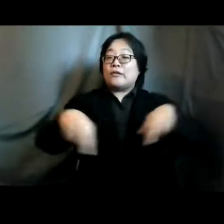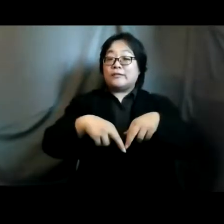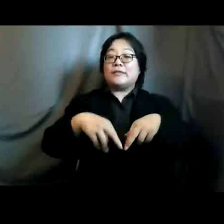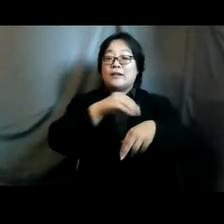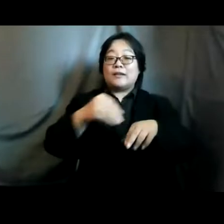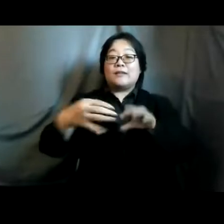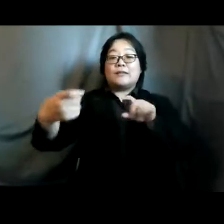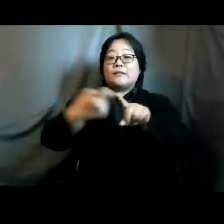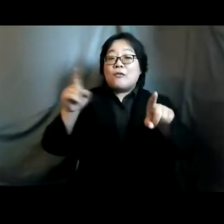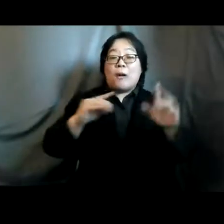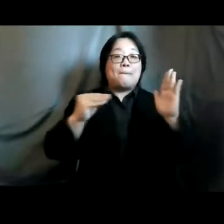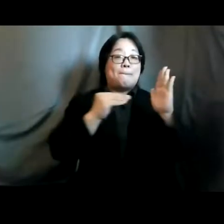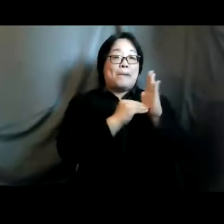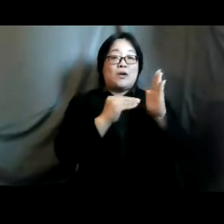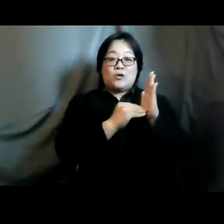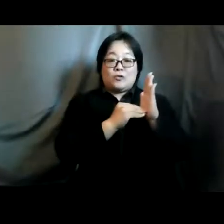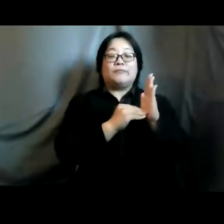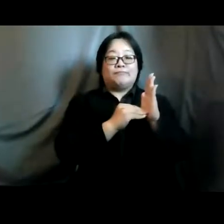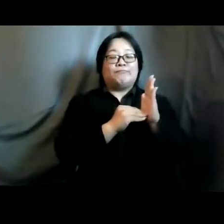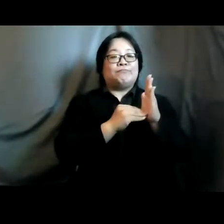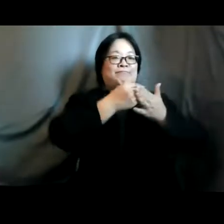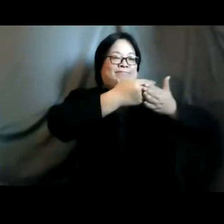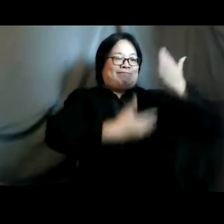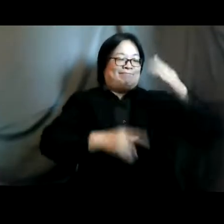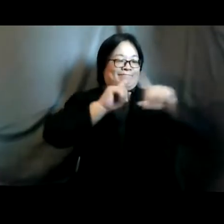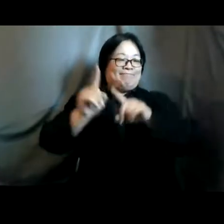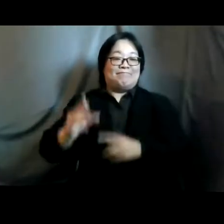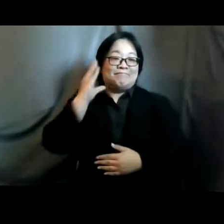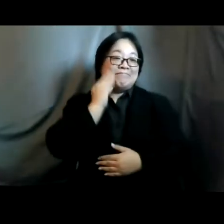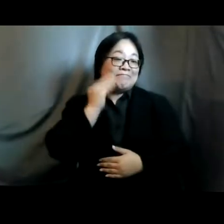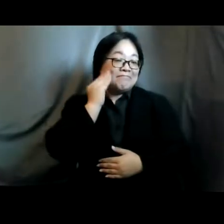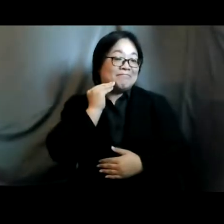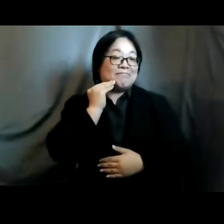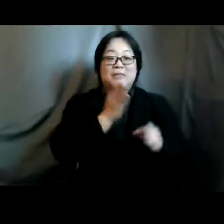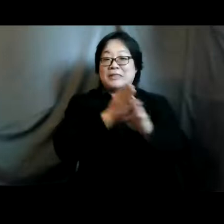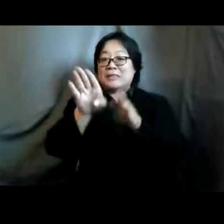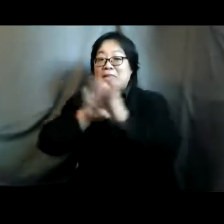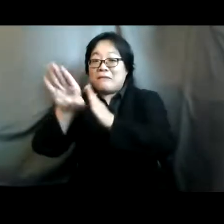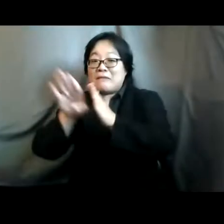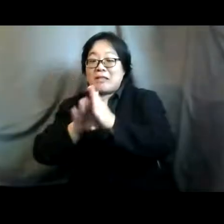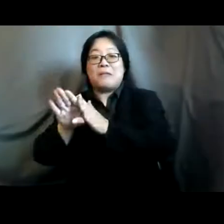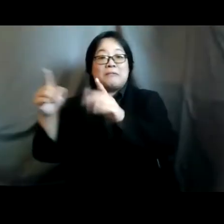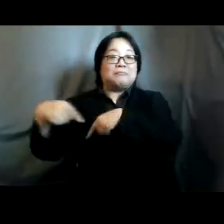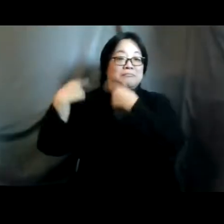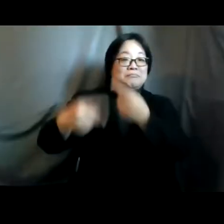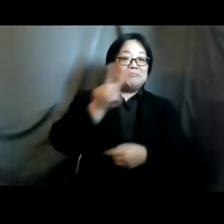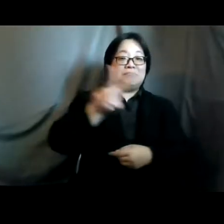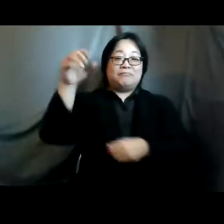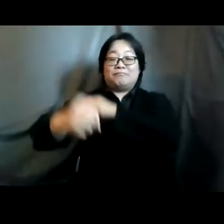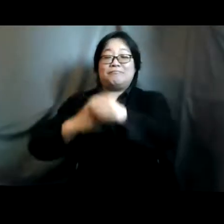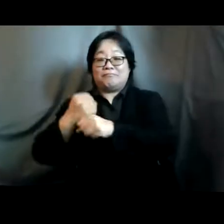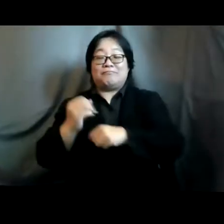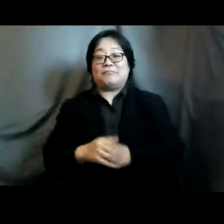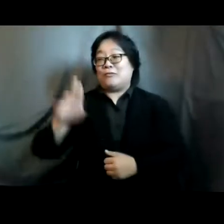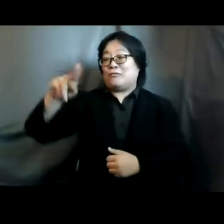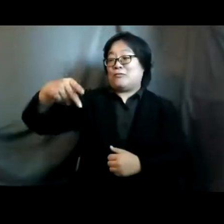from bangkok with a vast portfolio of experience in working on development issues over the last 20 years upala has spoken